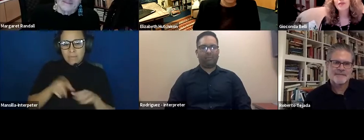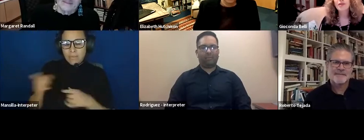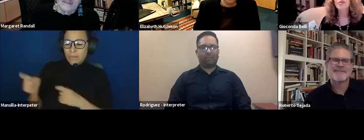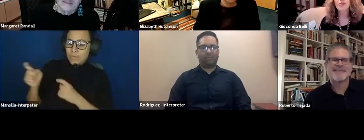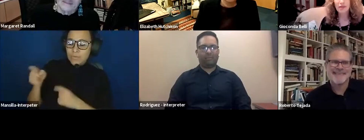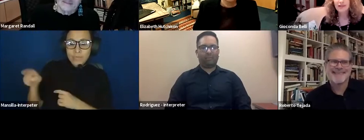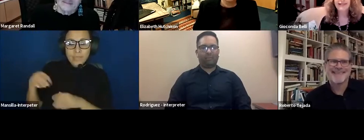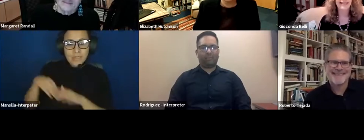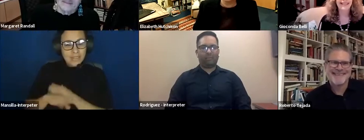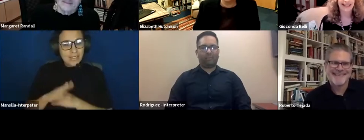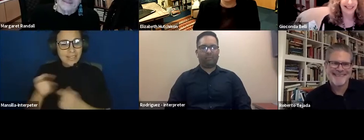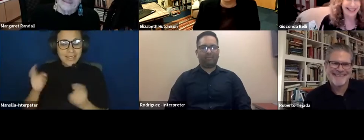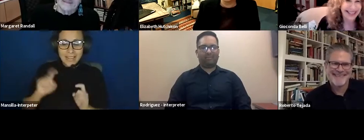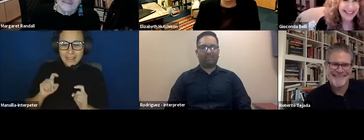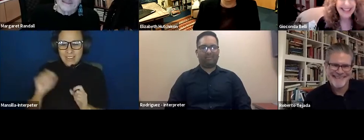We all got drunk.